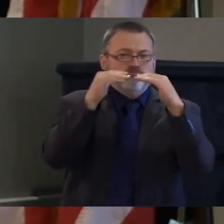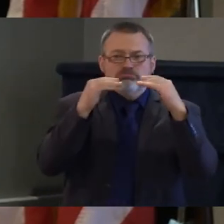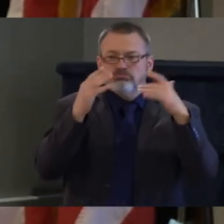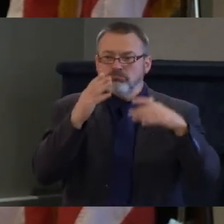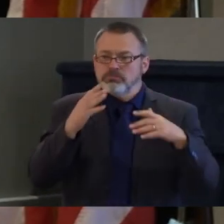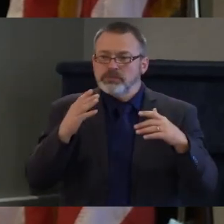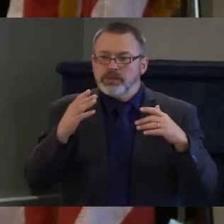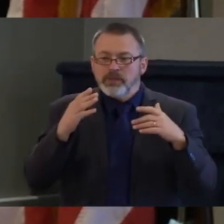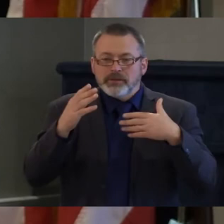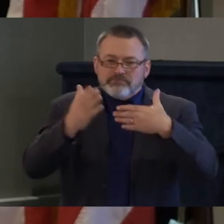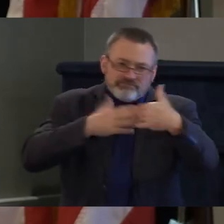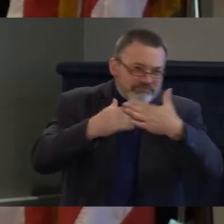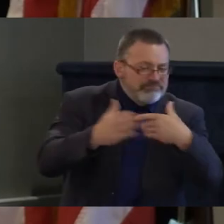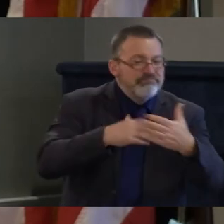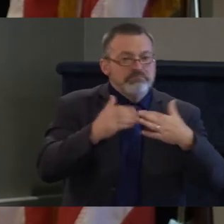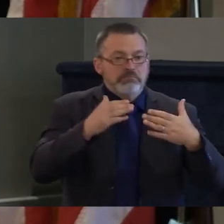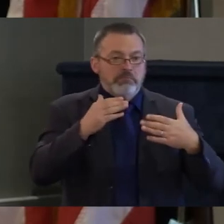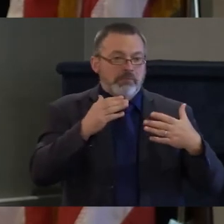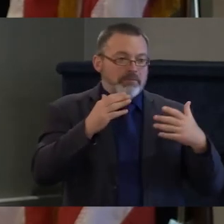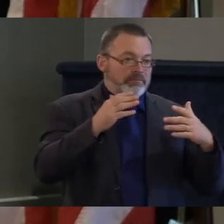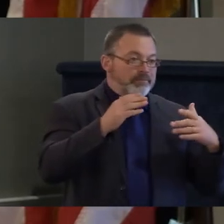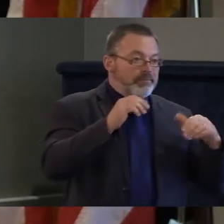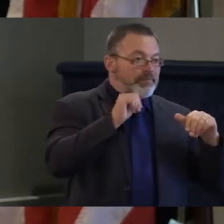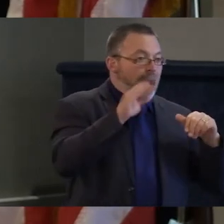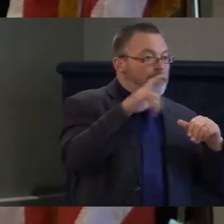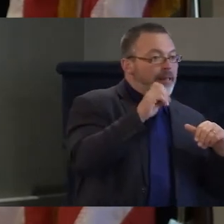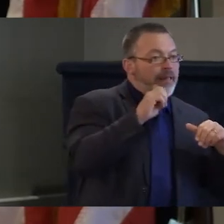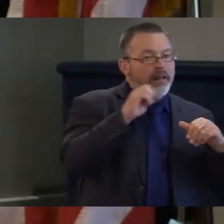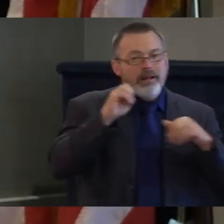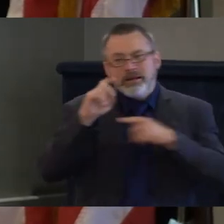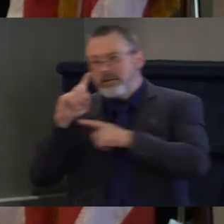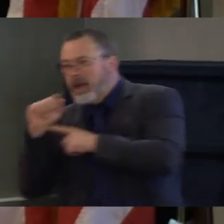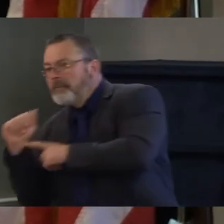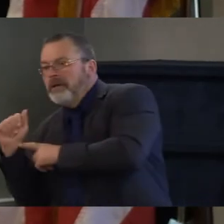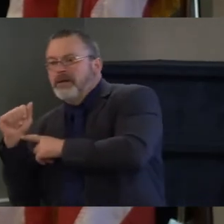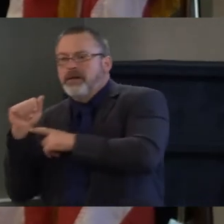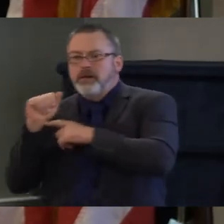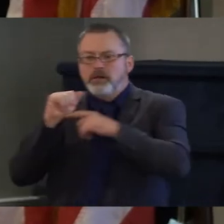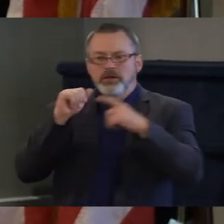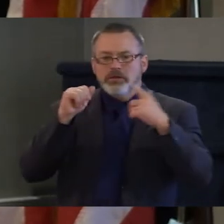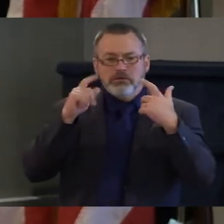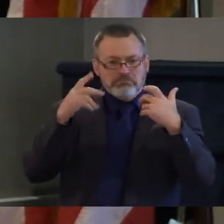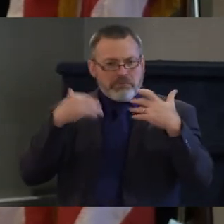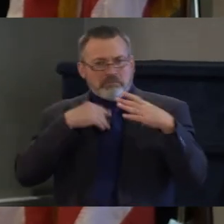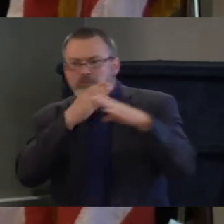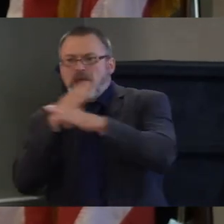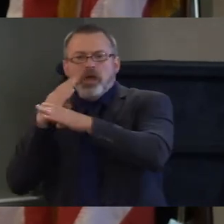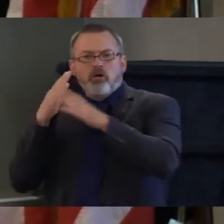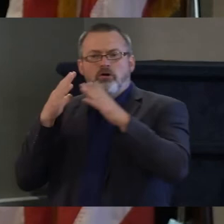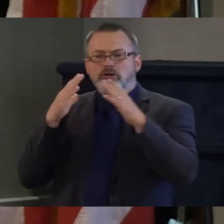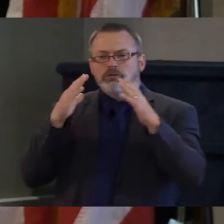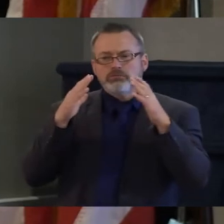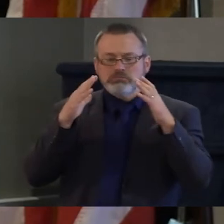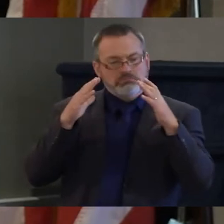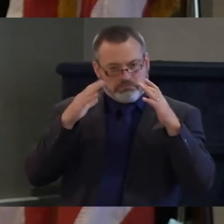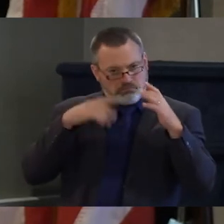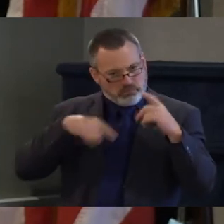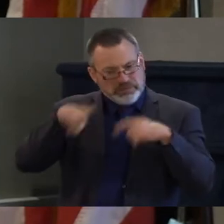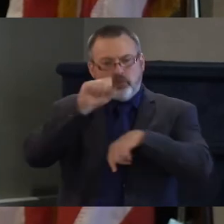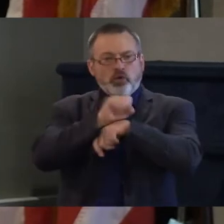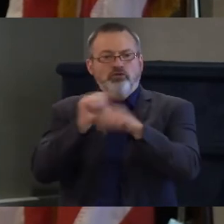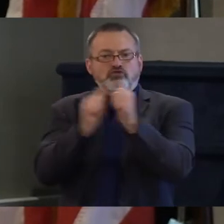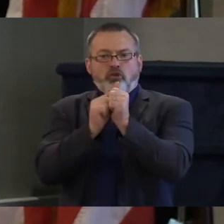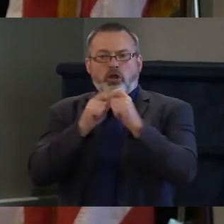um or or or things that are in their way that they will have to overcome to be independent